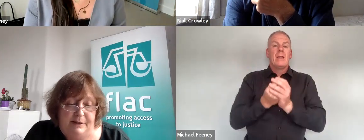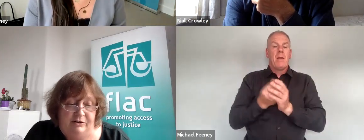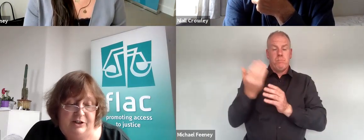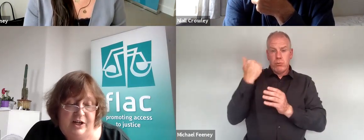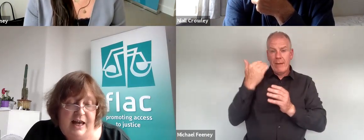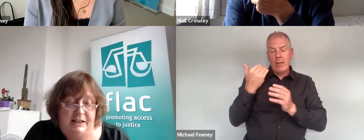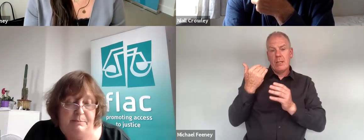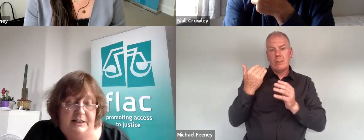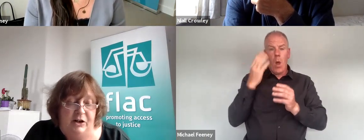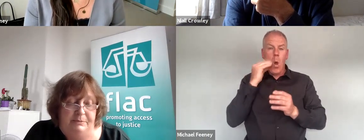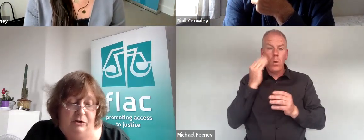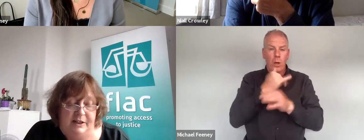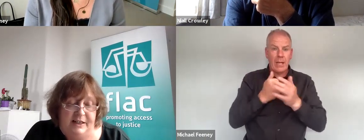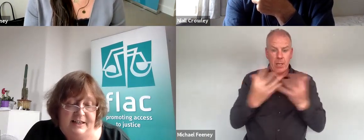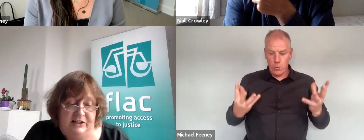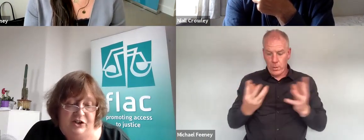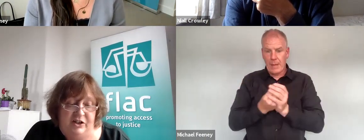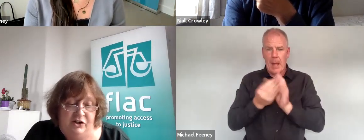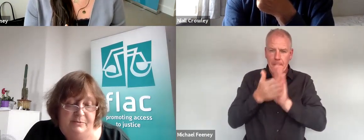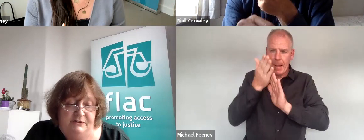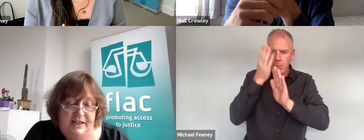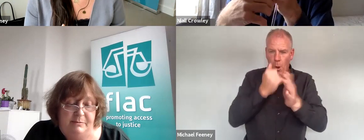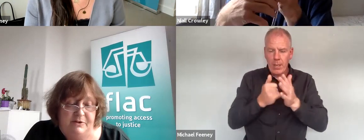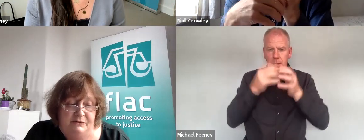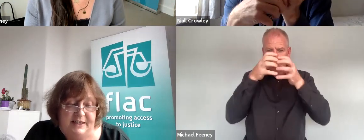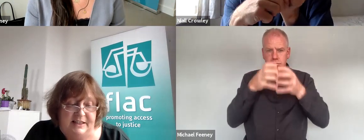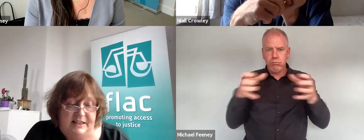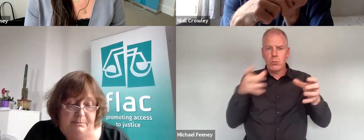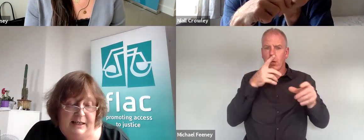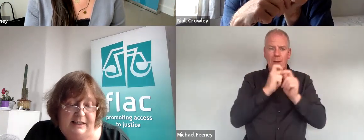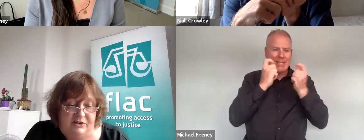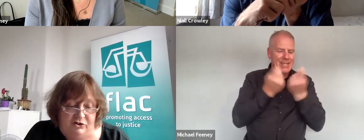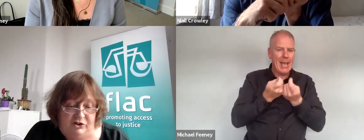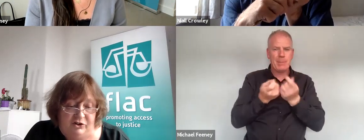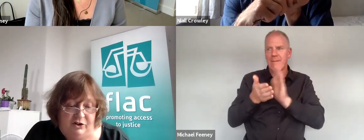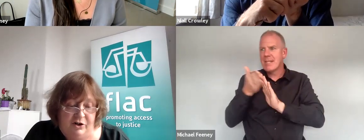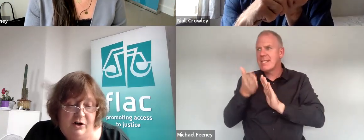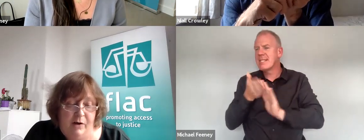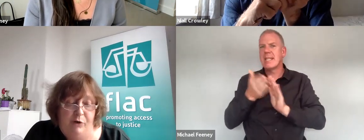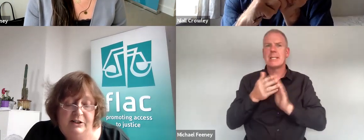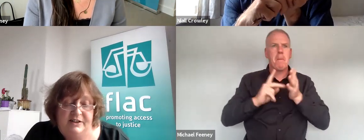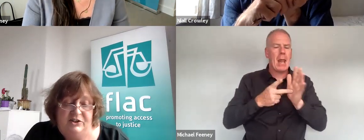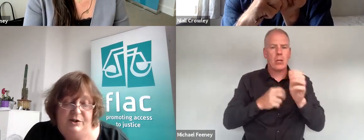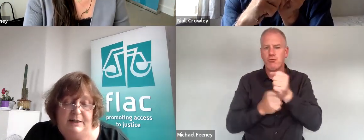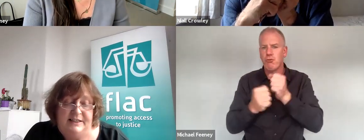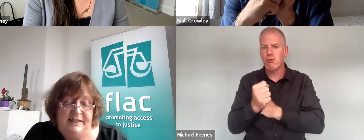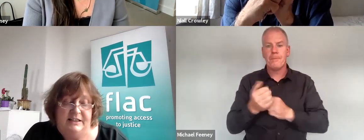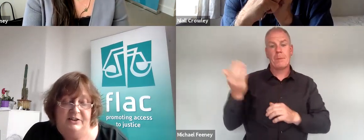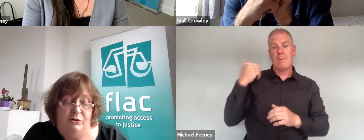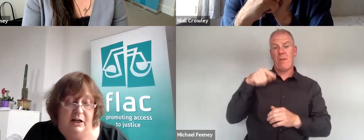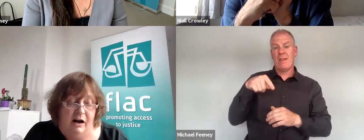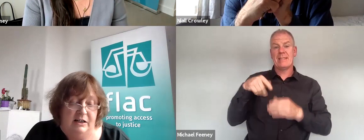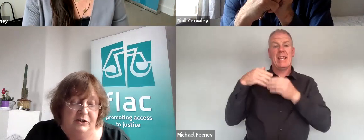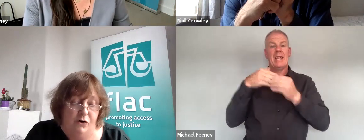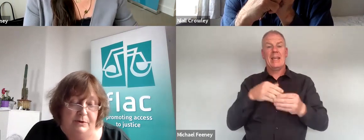the merger period and building up the organisation in terms of teams, facilities, planning and structure. Prior to this she built and